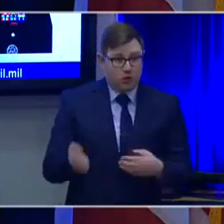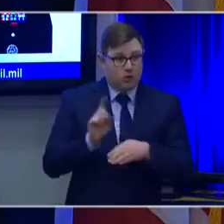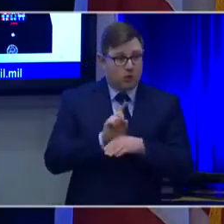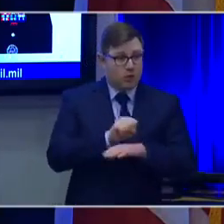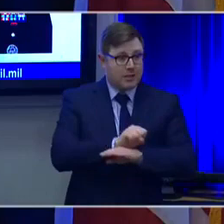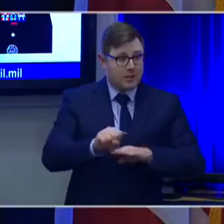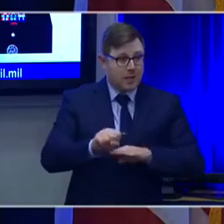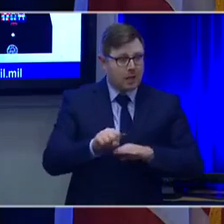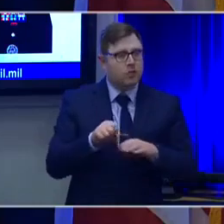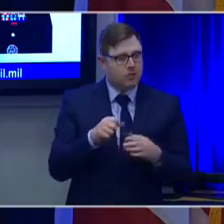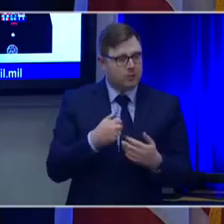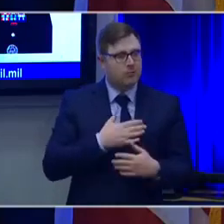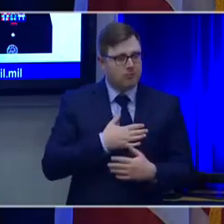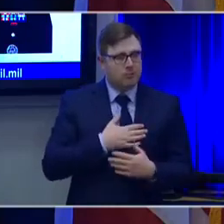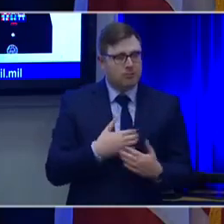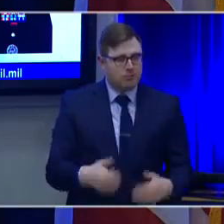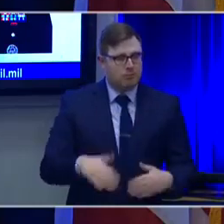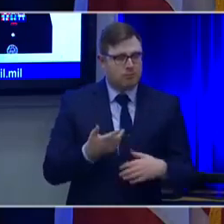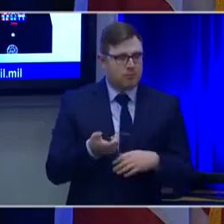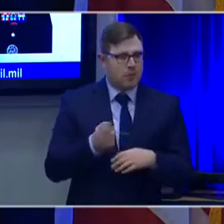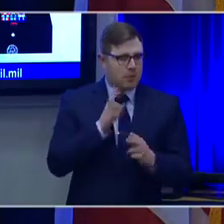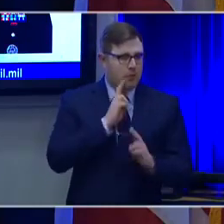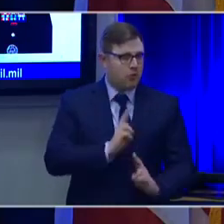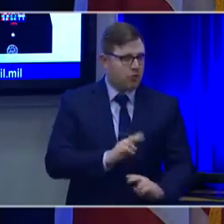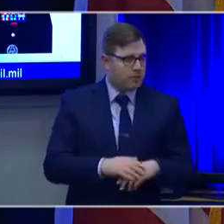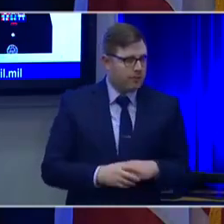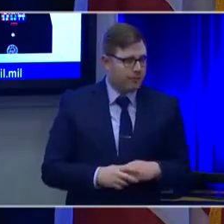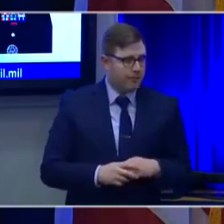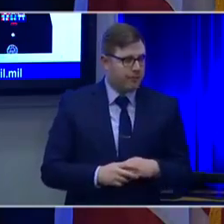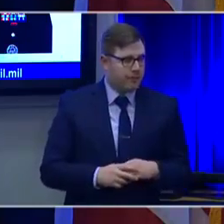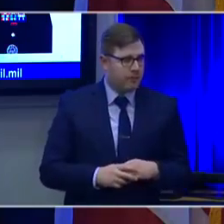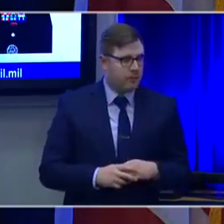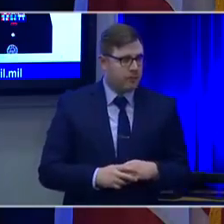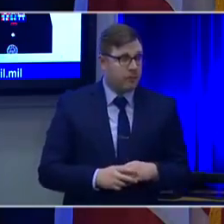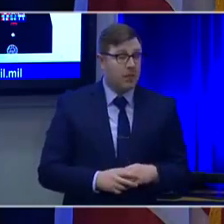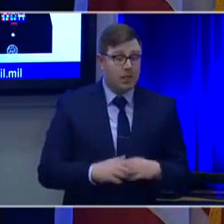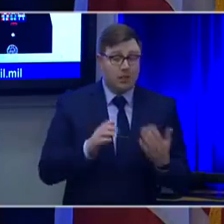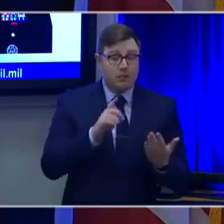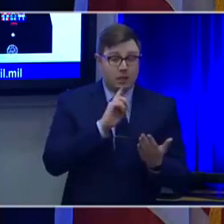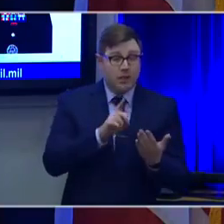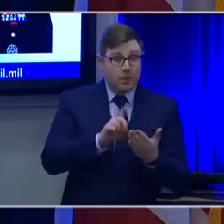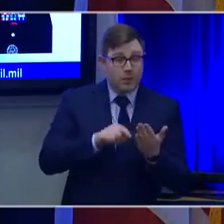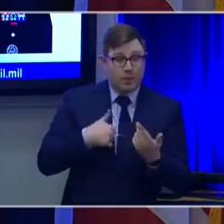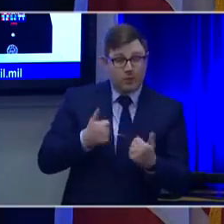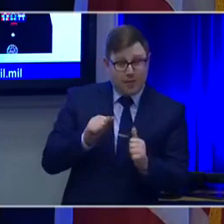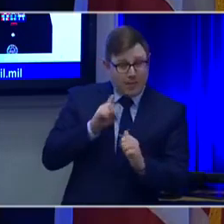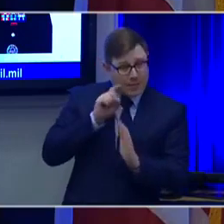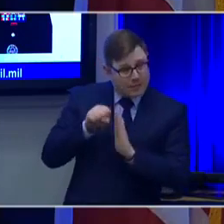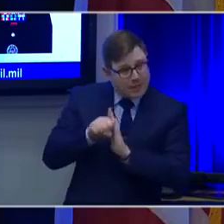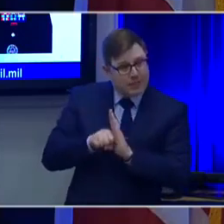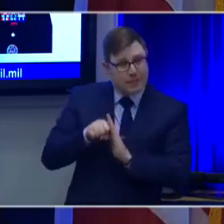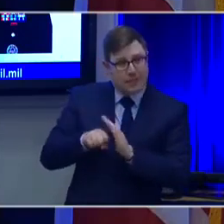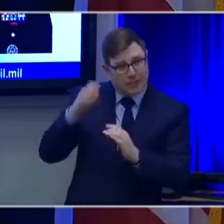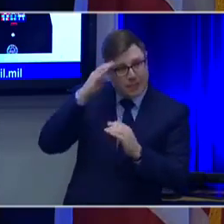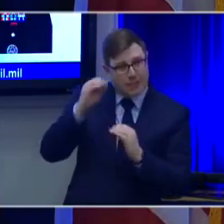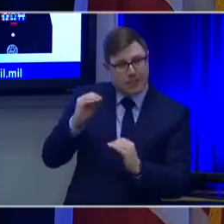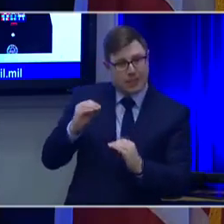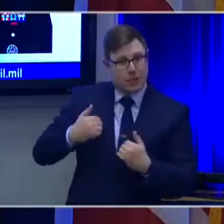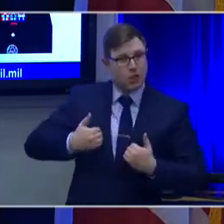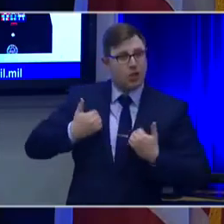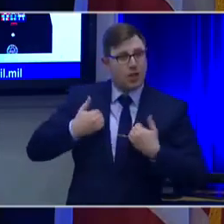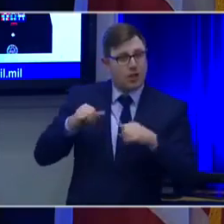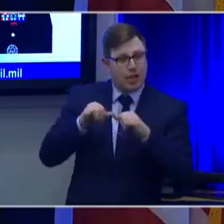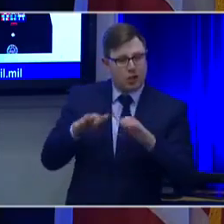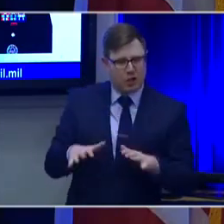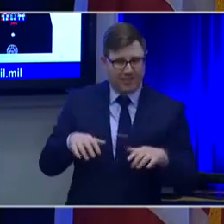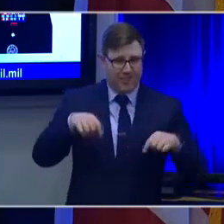And I think that's one of the critical elements. It's certainly one that we try and instill in all of our young engineers. This is a profession. And you must feel that way as